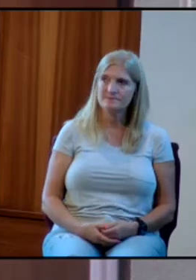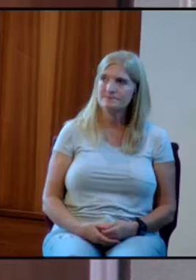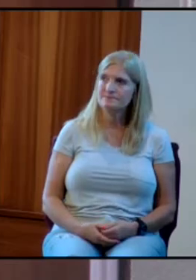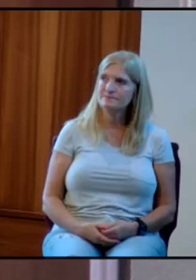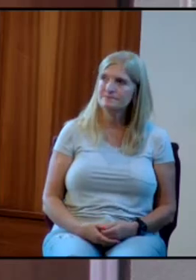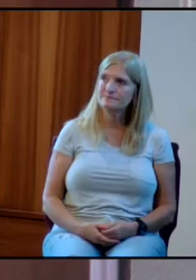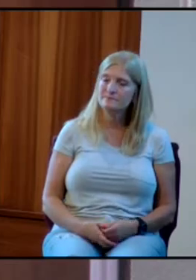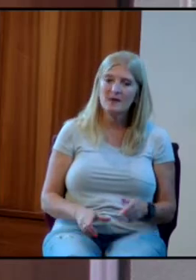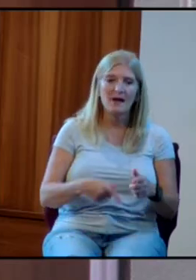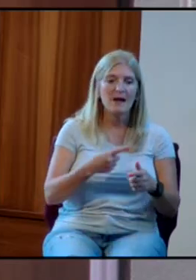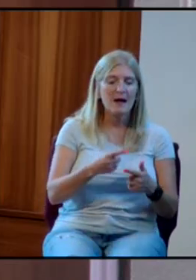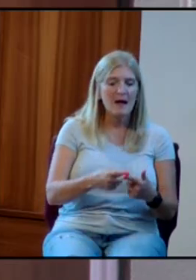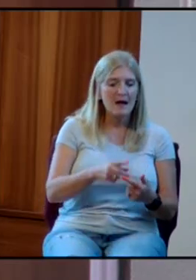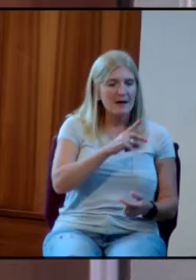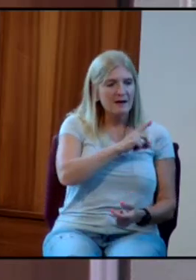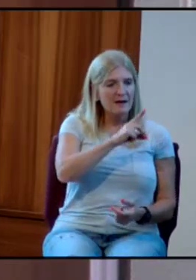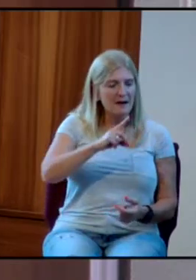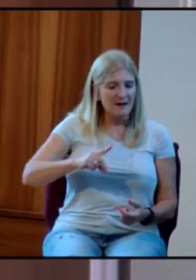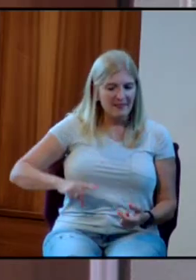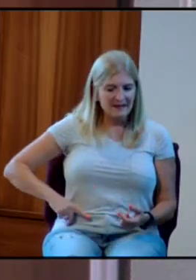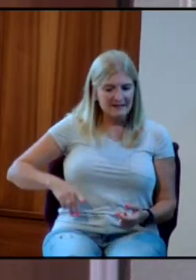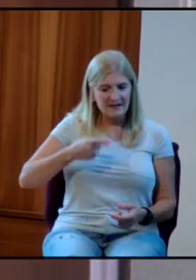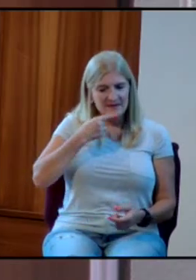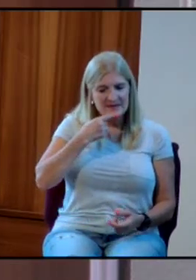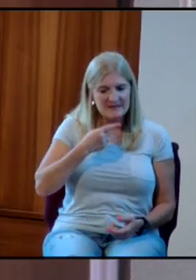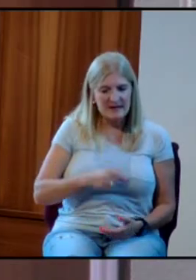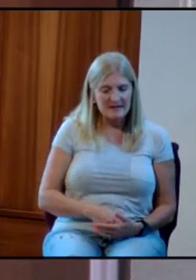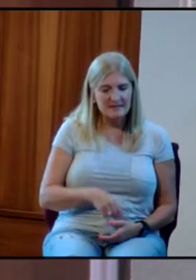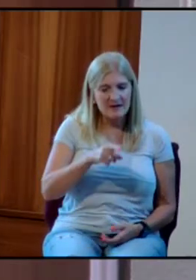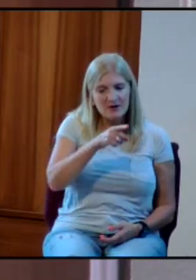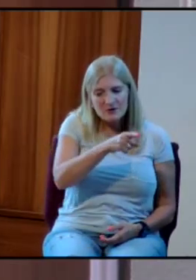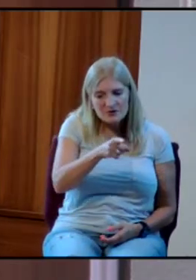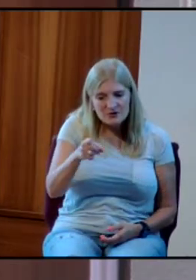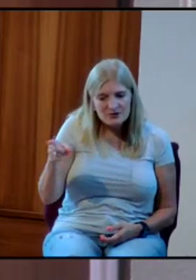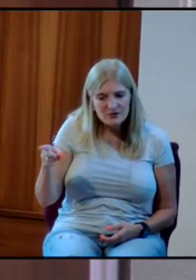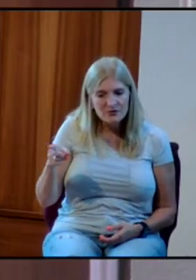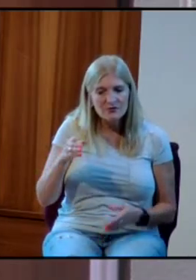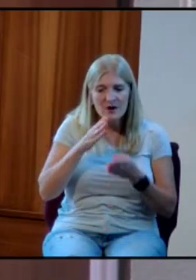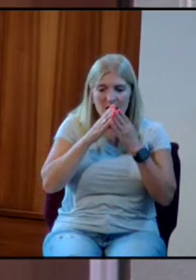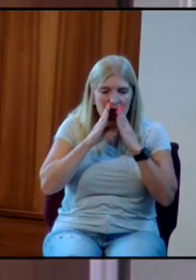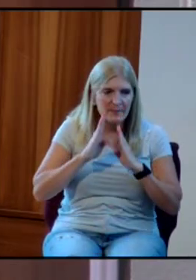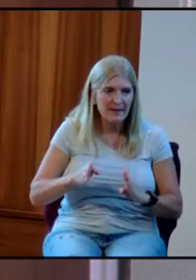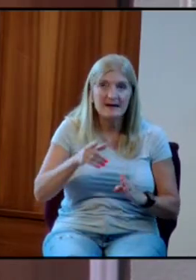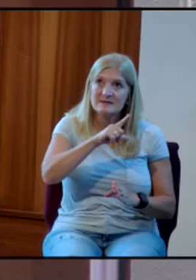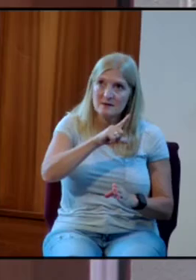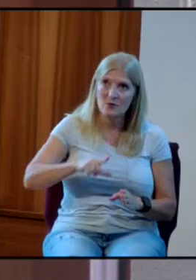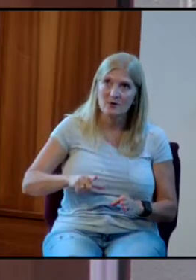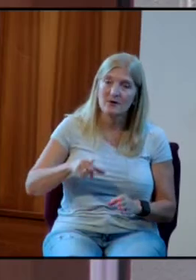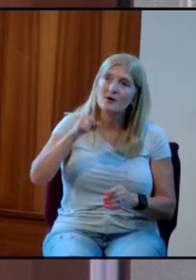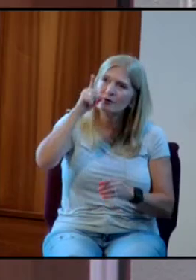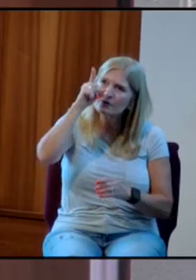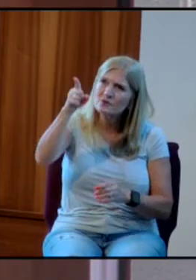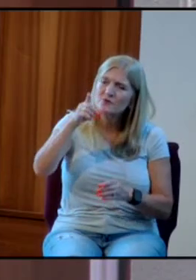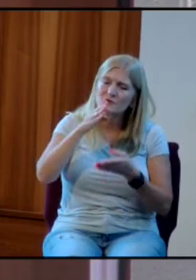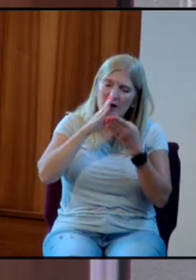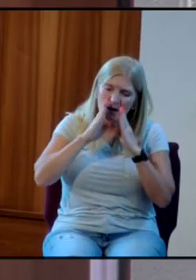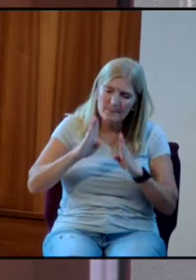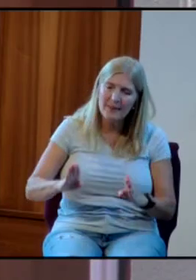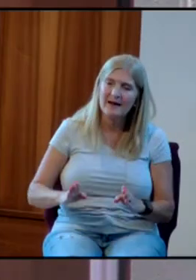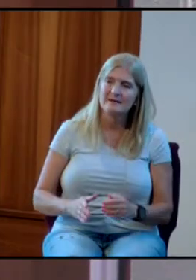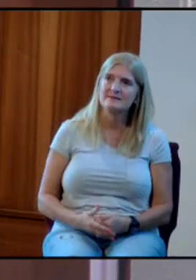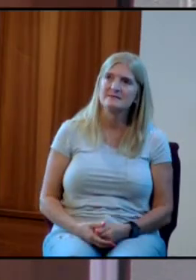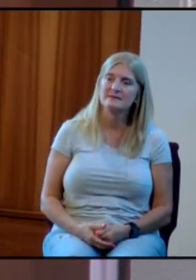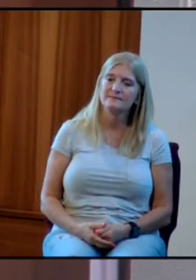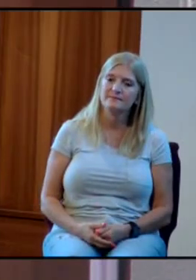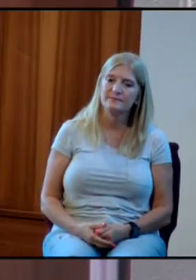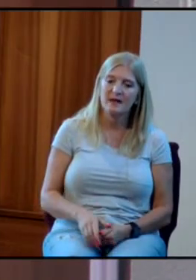And then David bursts out, you are blessed, Lord. David starts, I